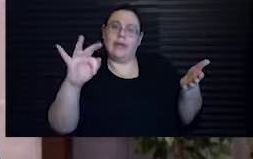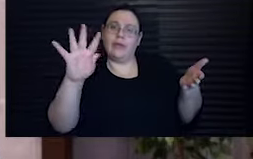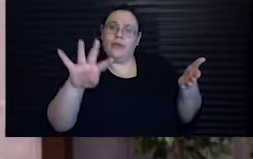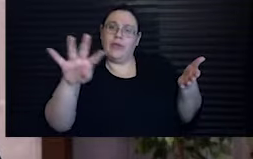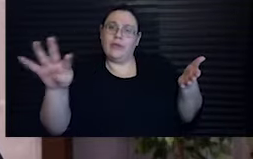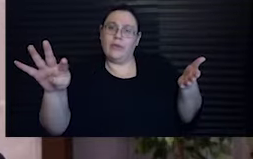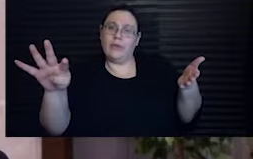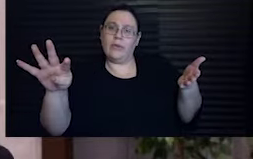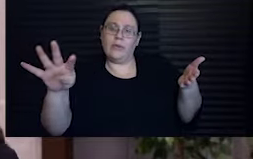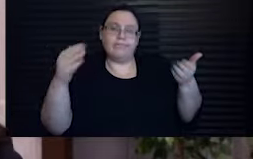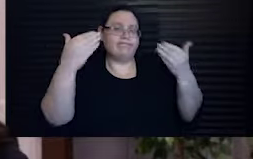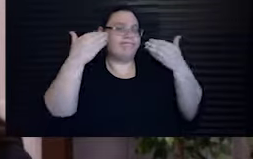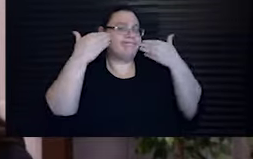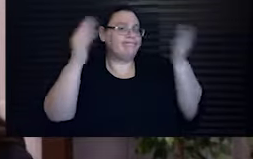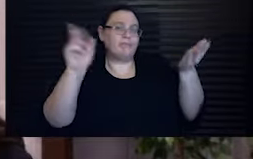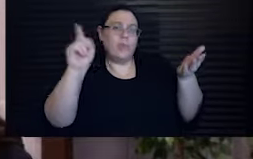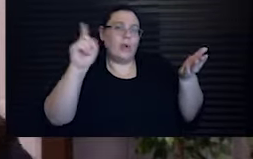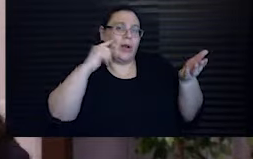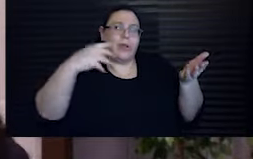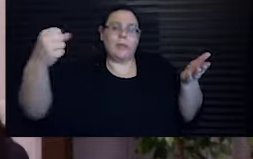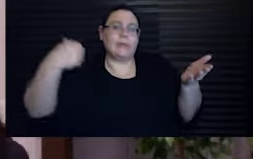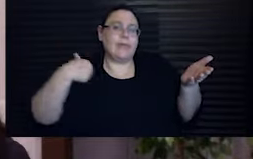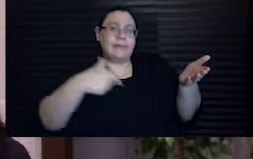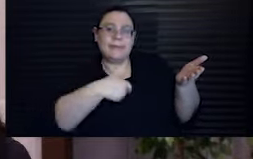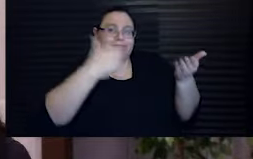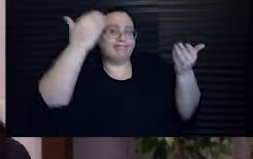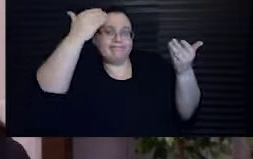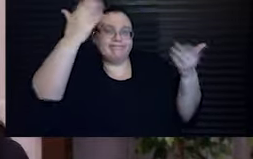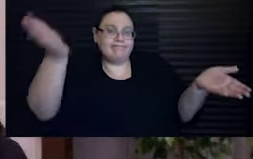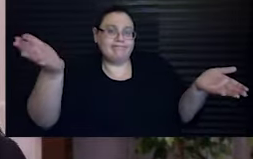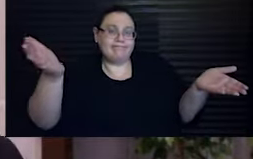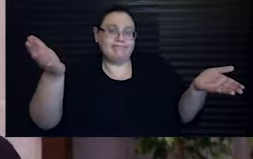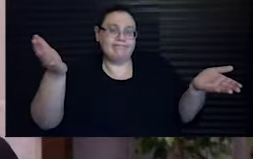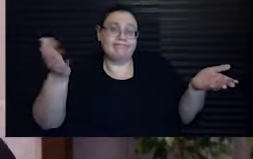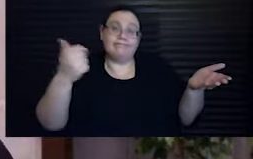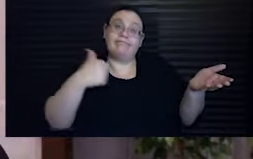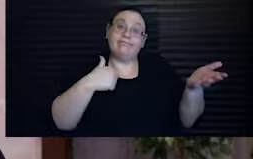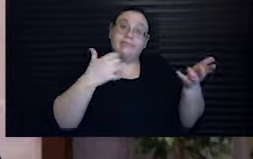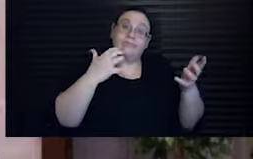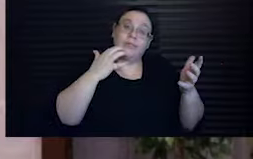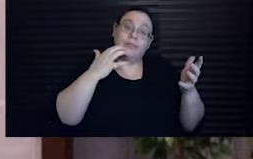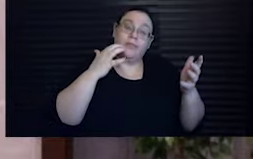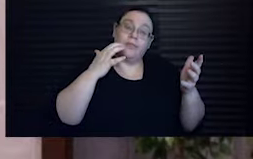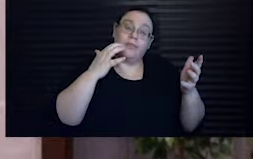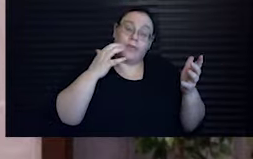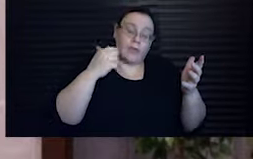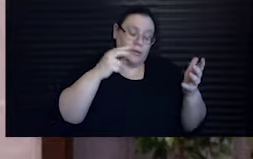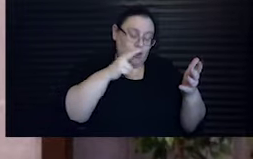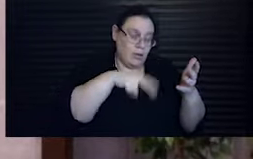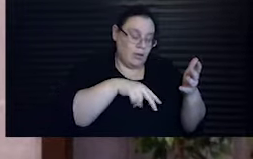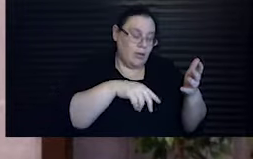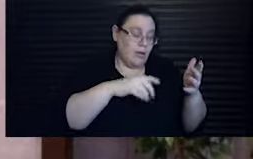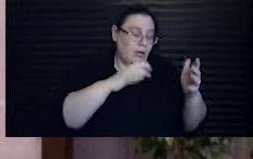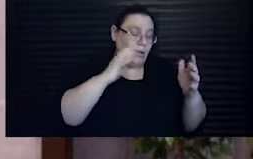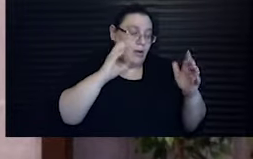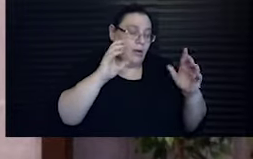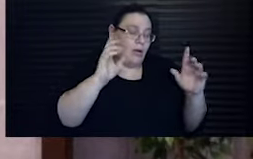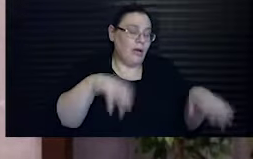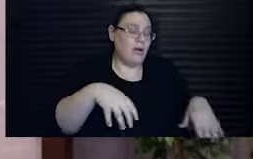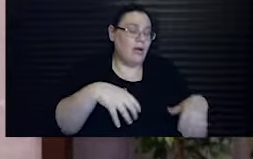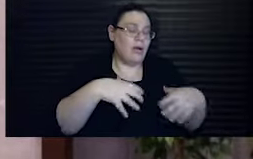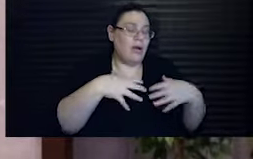We do not know where they will take us. We wept when we read those messages. The agony,